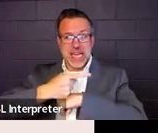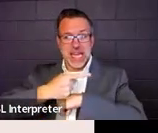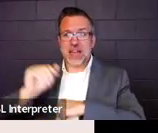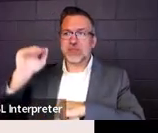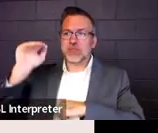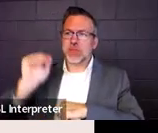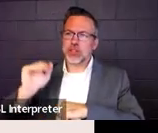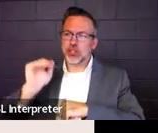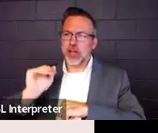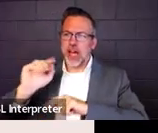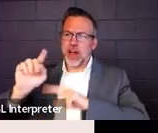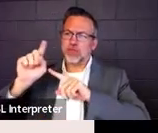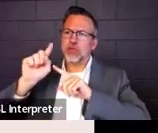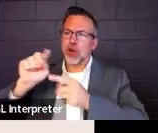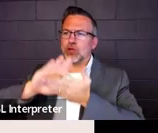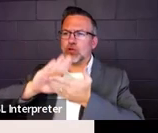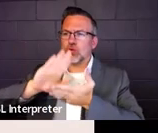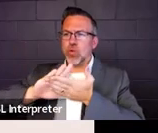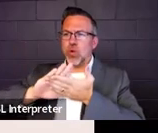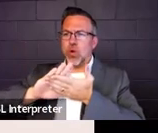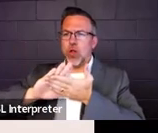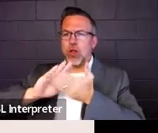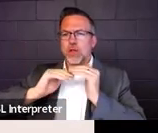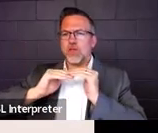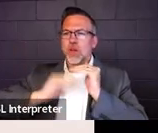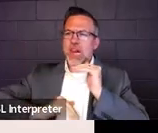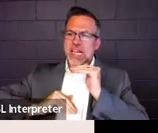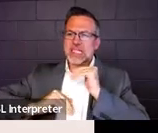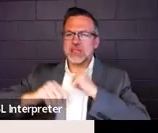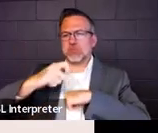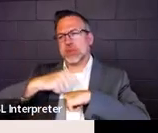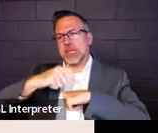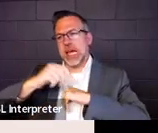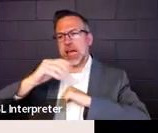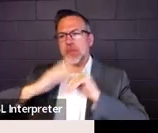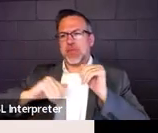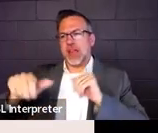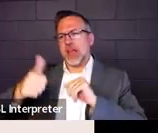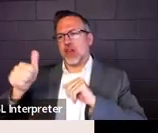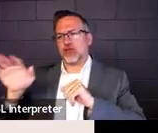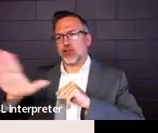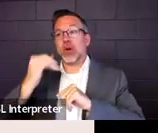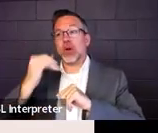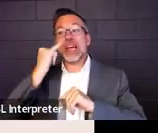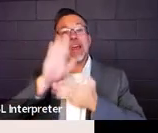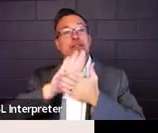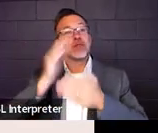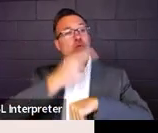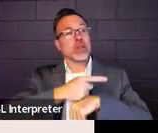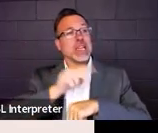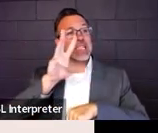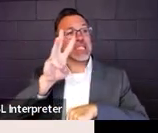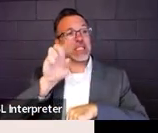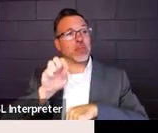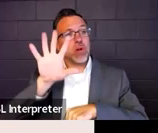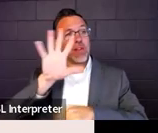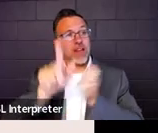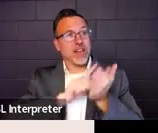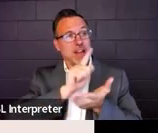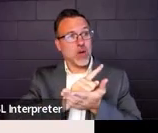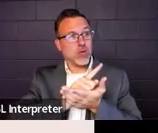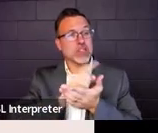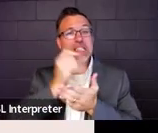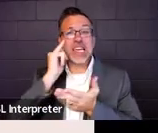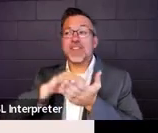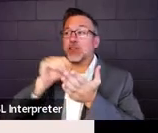time than their peers. So if your school day is six and a half hours and a student attends for six hours,